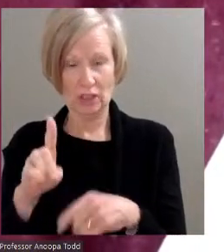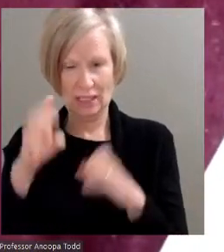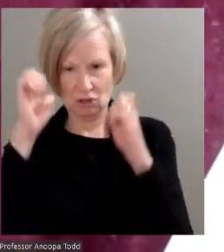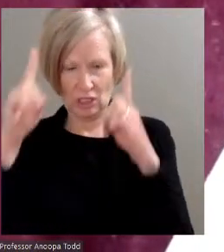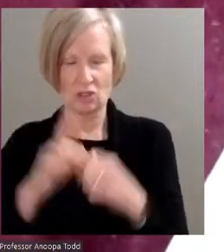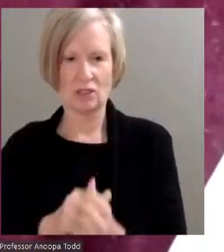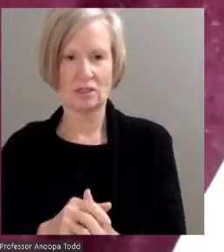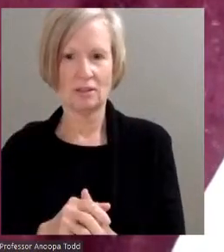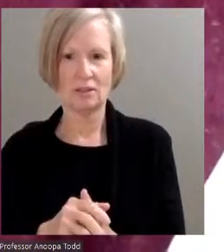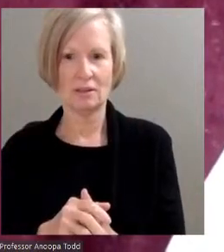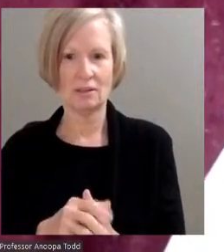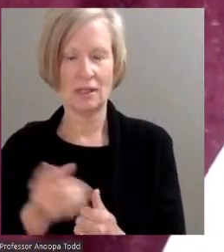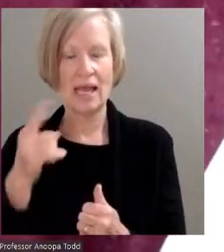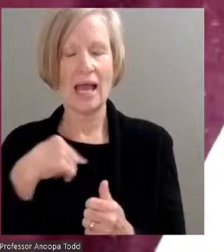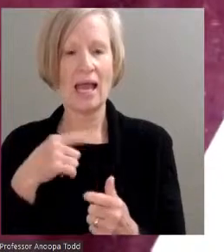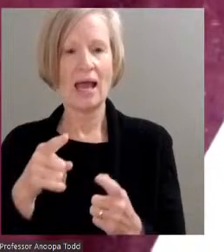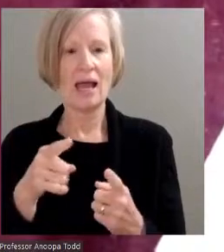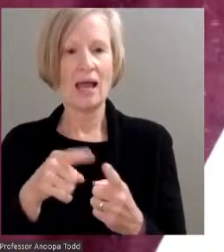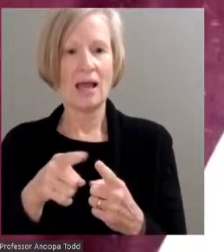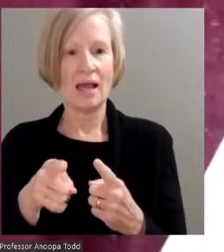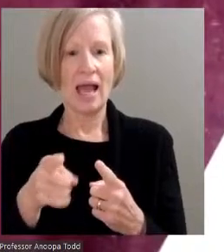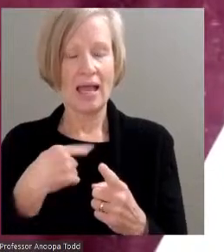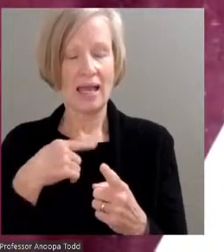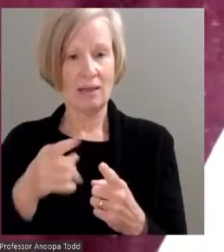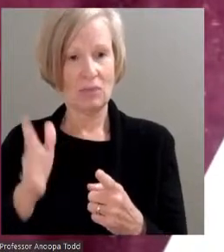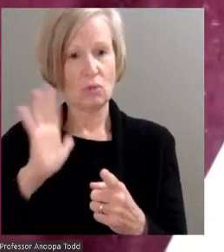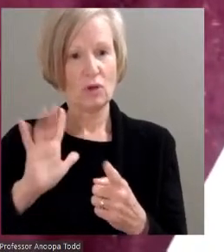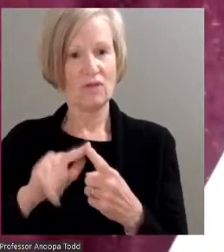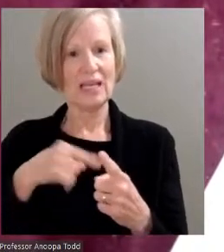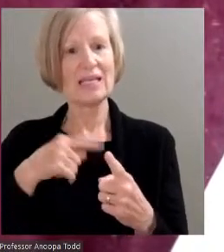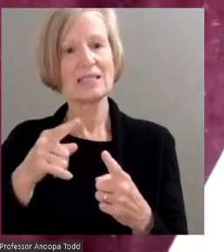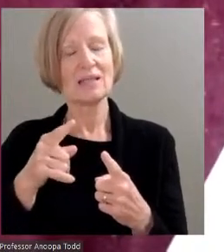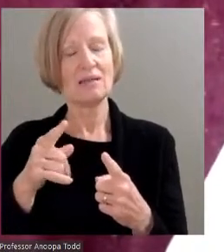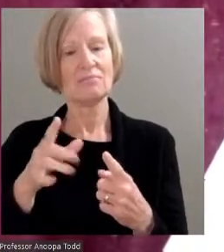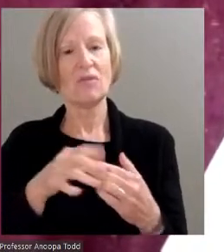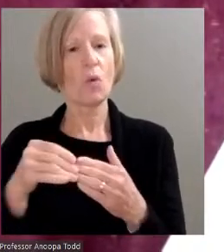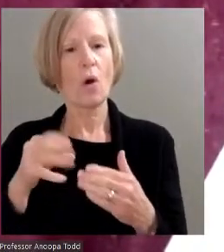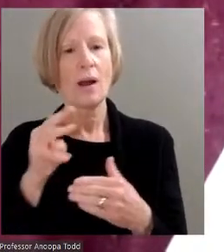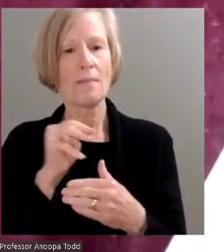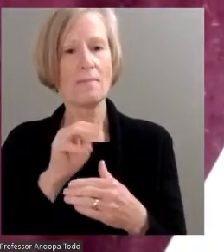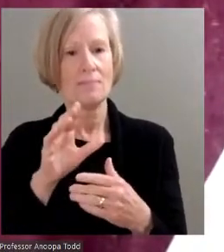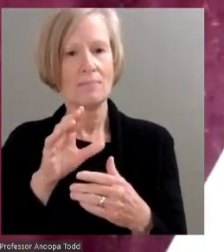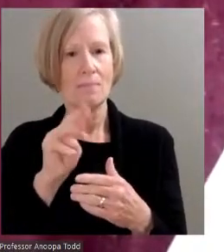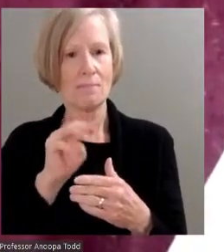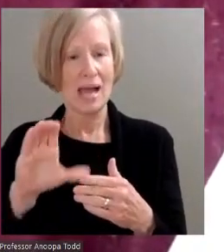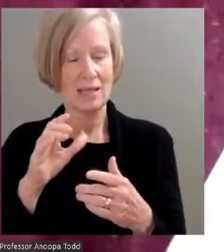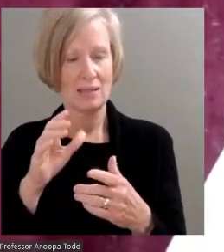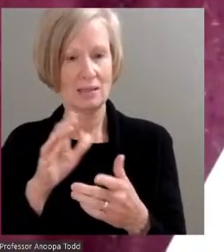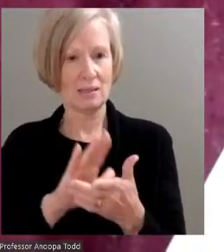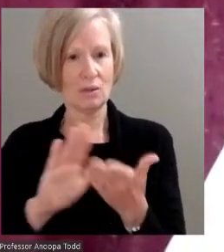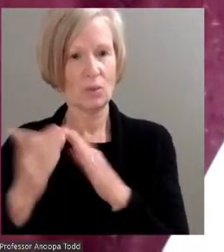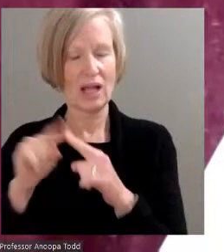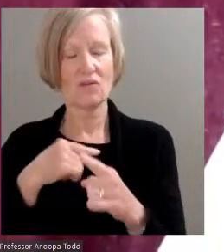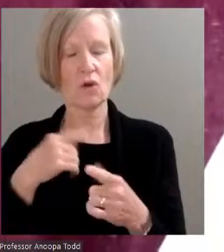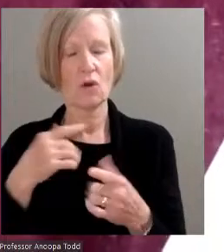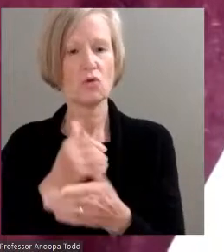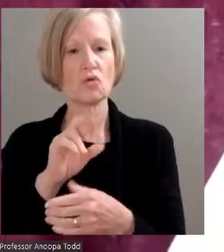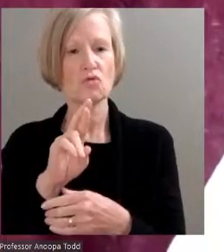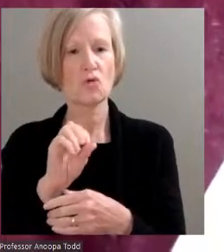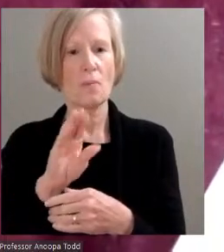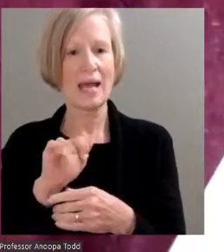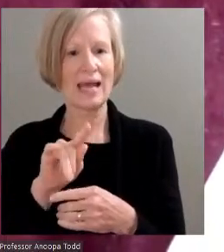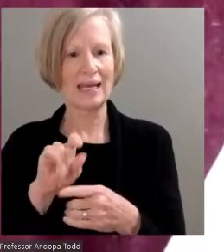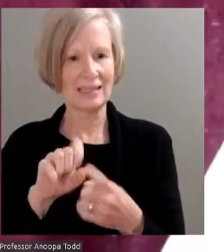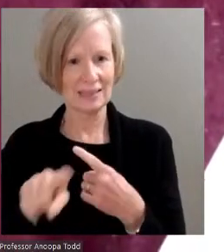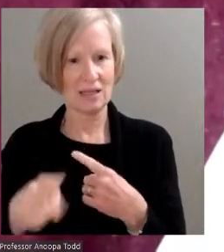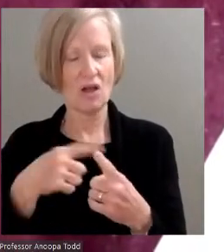I am the previous development and marketing specialist for the Foundation for Mott Community College, working on numerous projects to support Mott Community College's